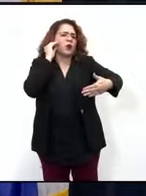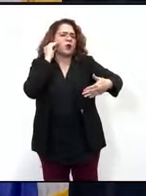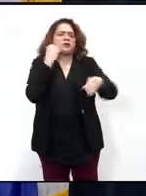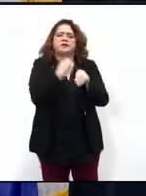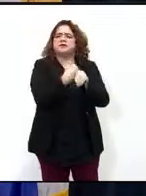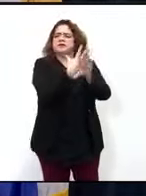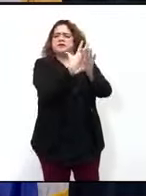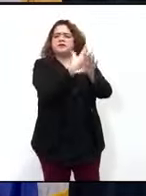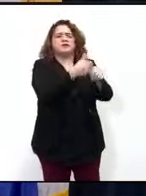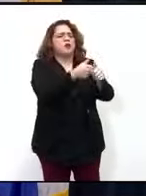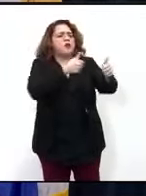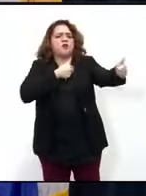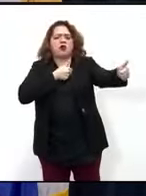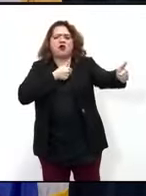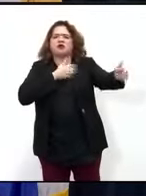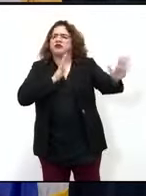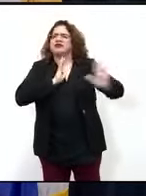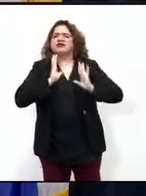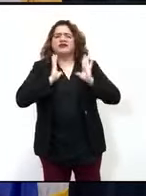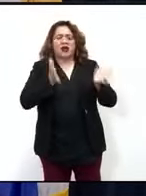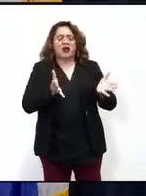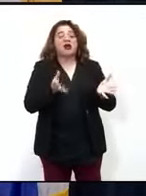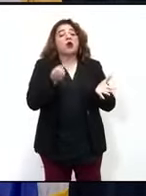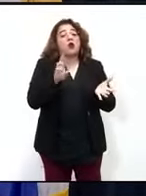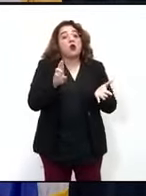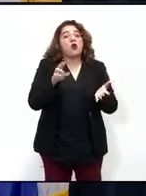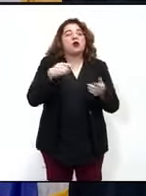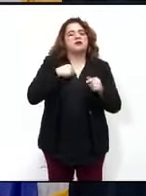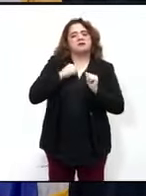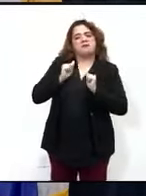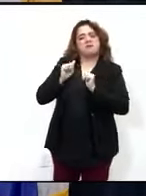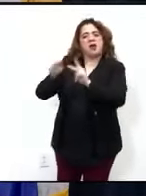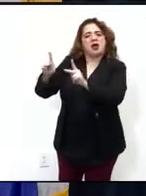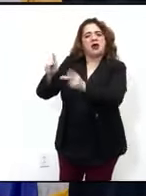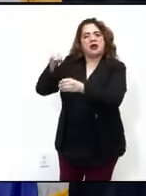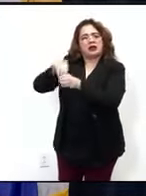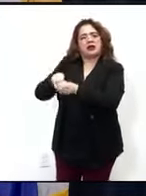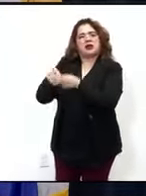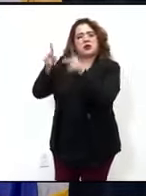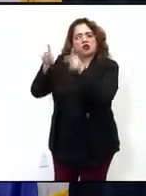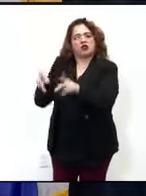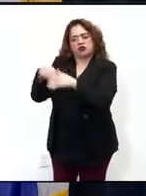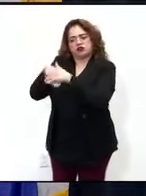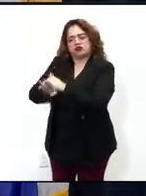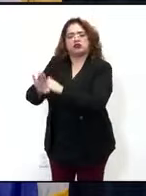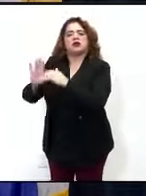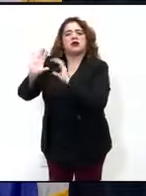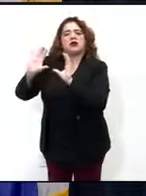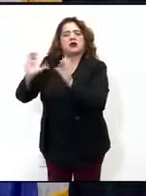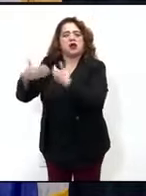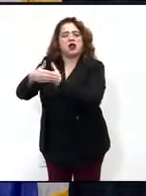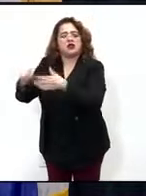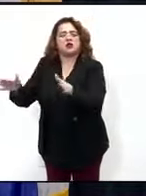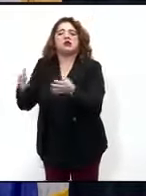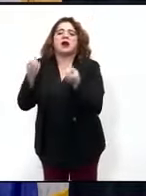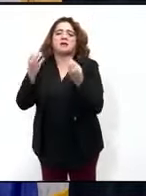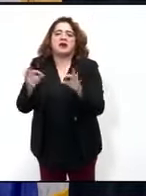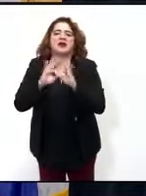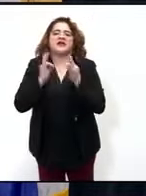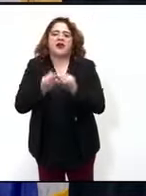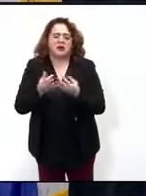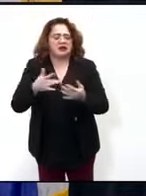teacher and with their courses or to have their students return for in-person learning and that choice is important to our families.